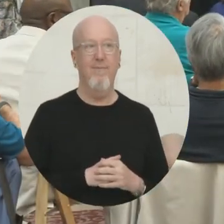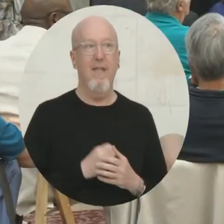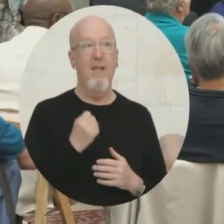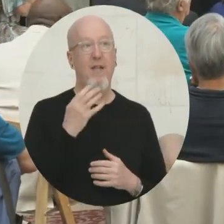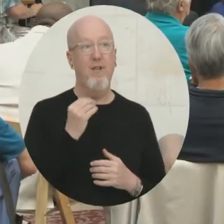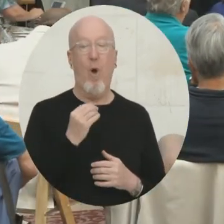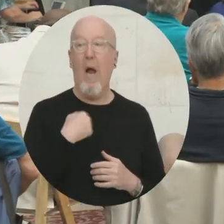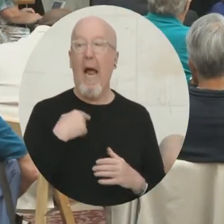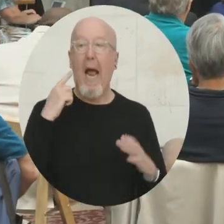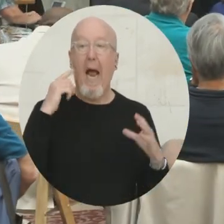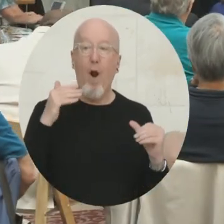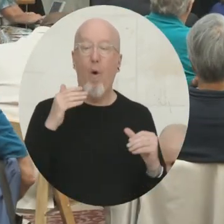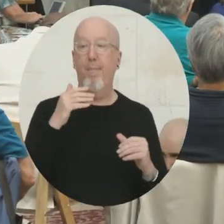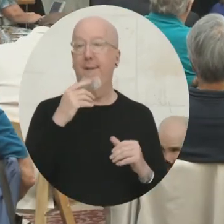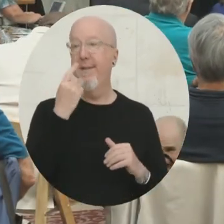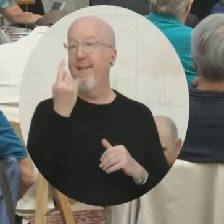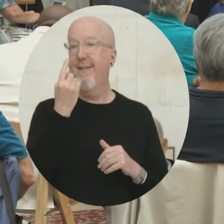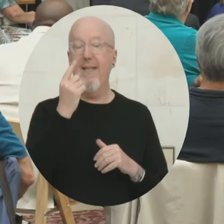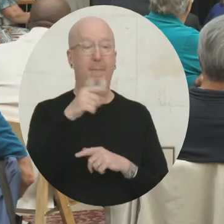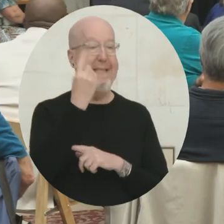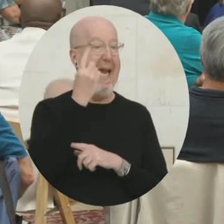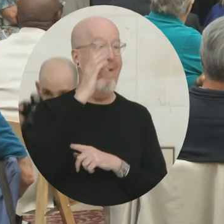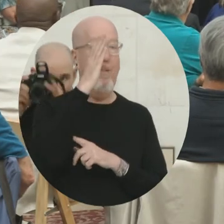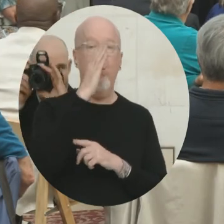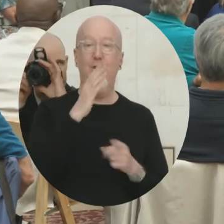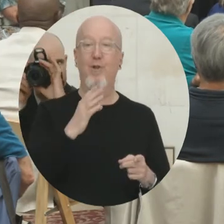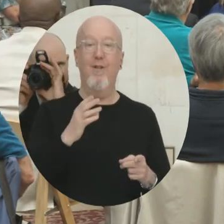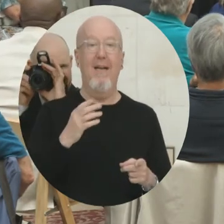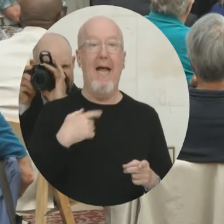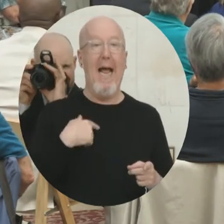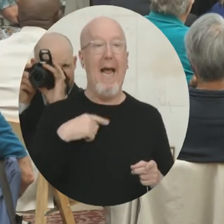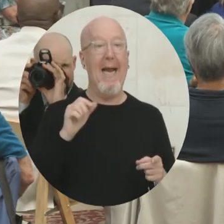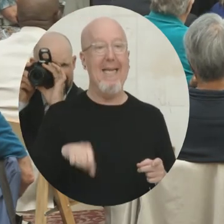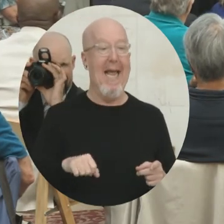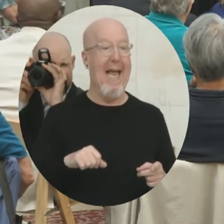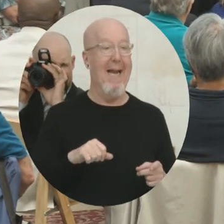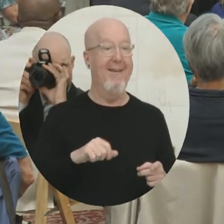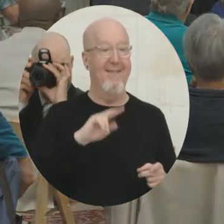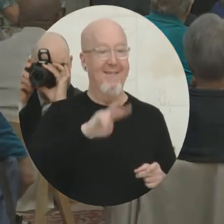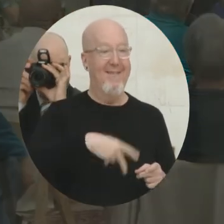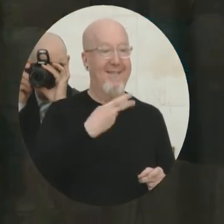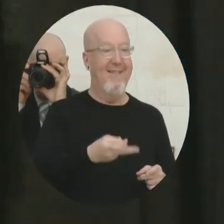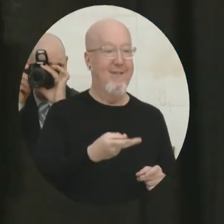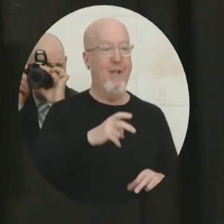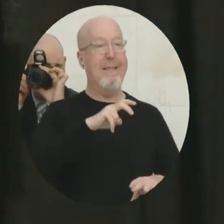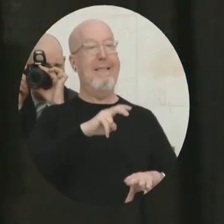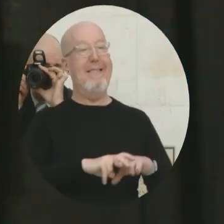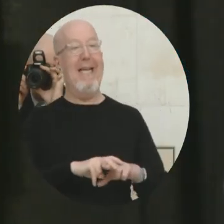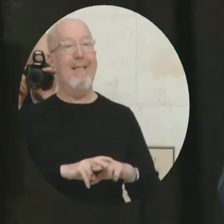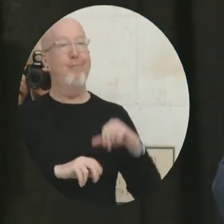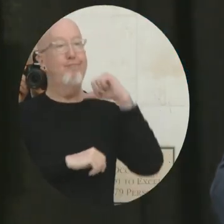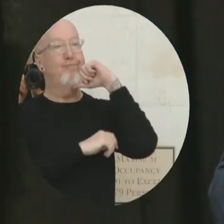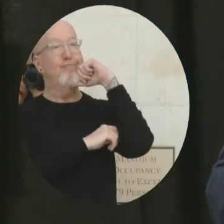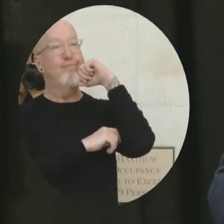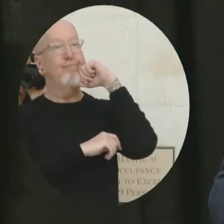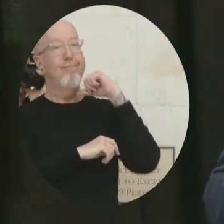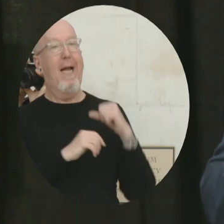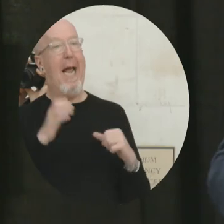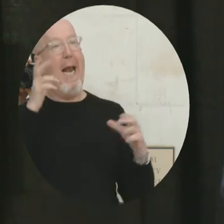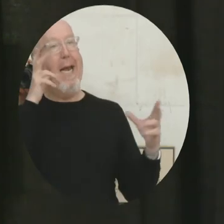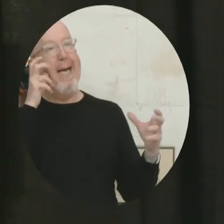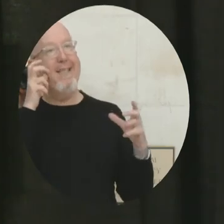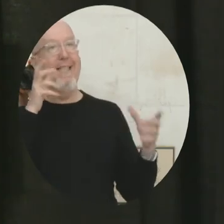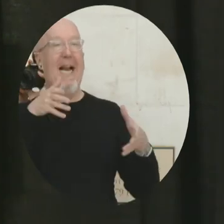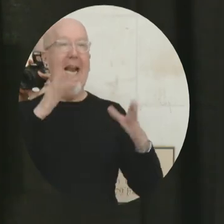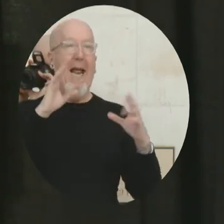So I hope one day to be able to sit back and listen for a change and just fill this room up once a month and have all the